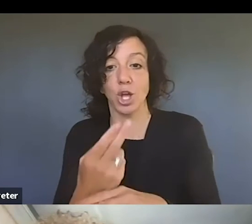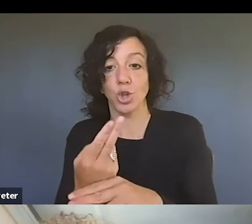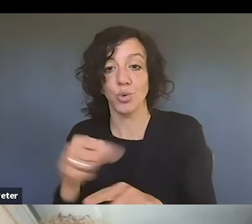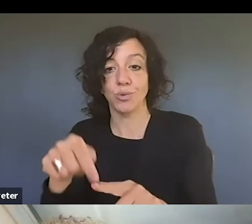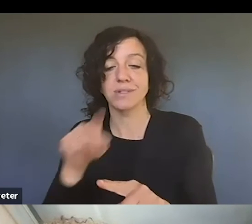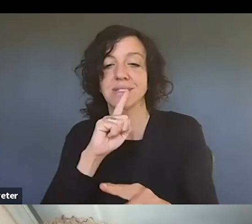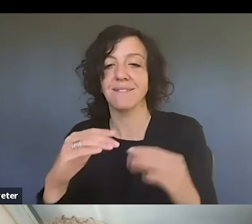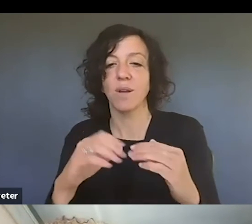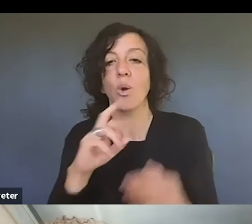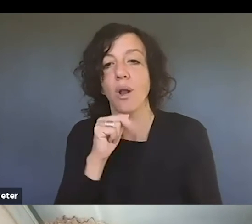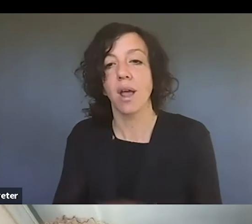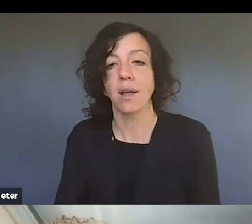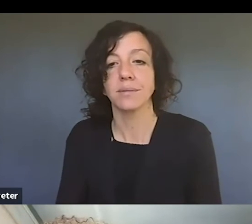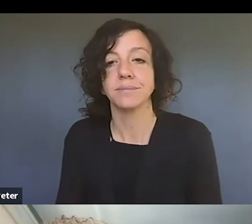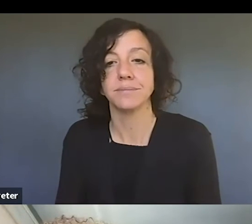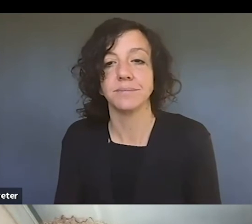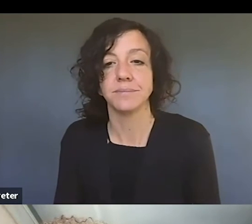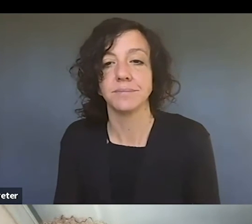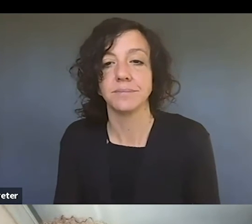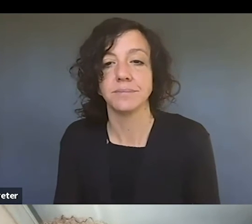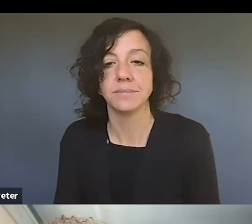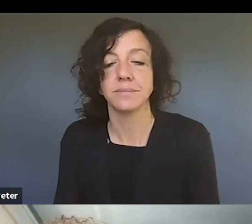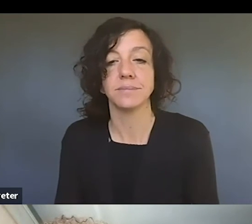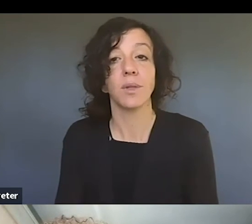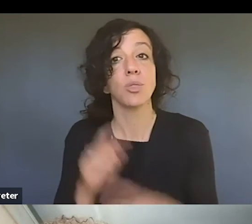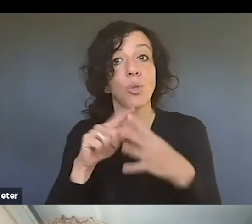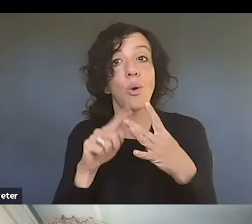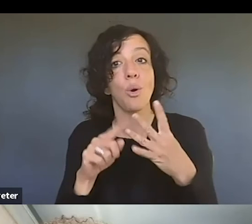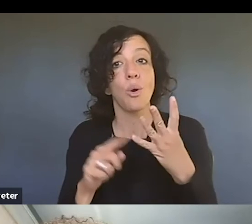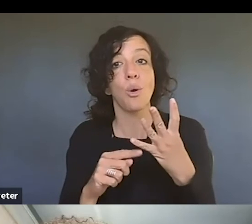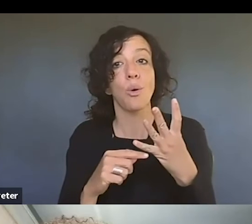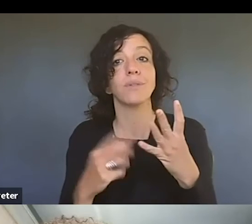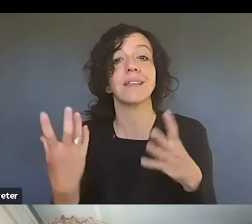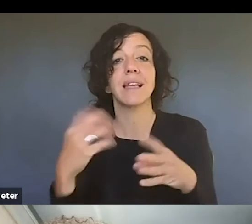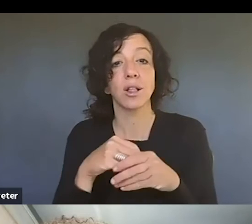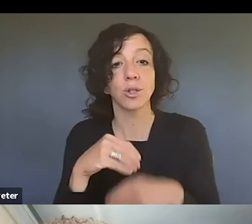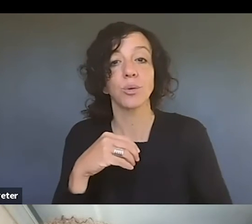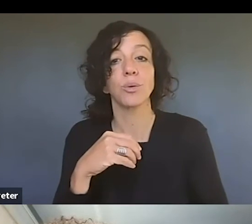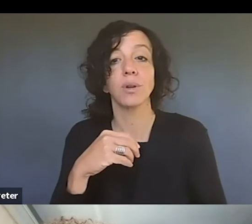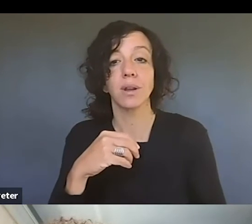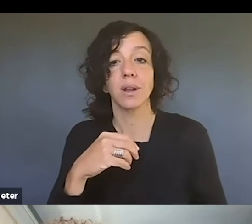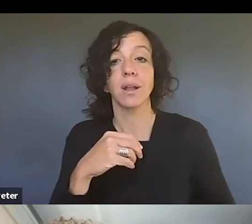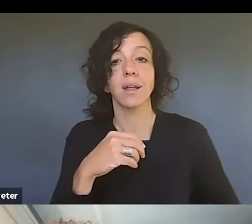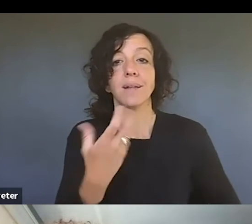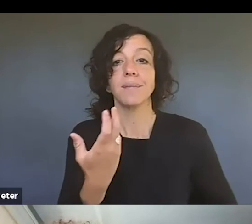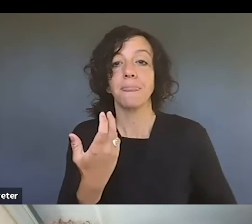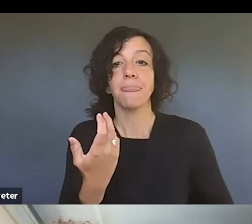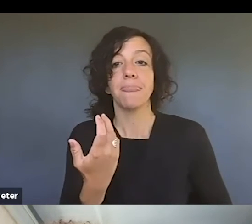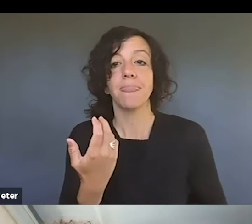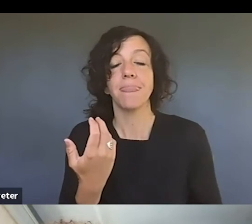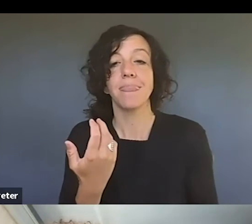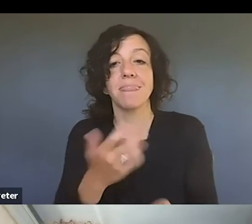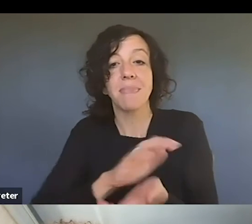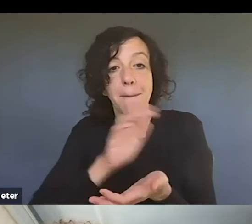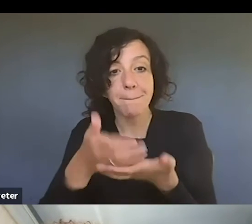not. And, um, you know, those factors include the amount of, uh, work